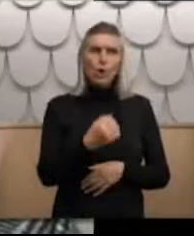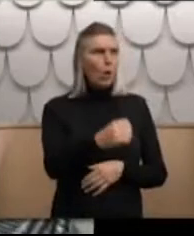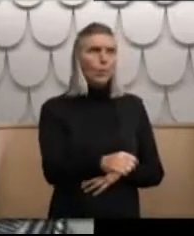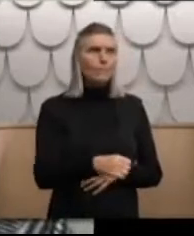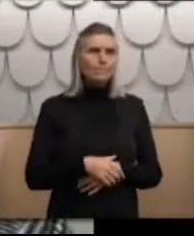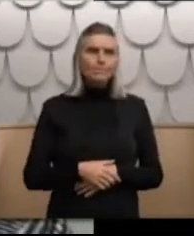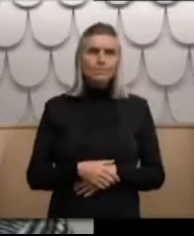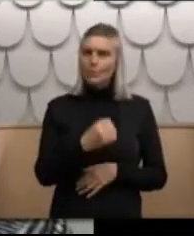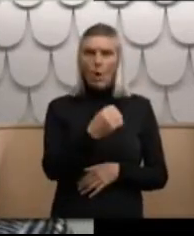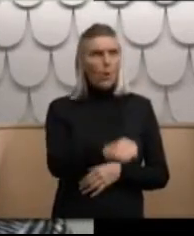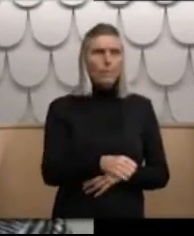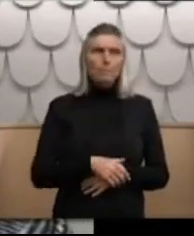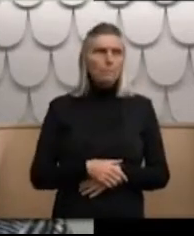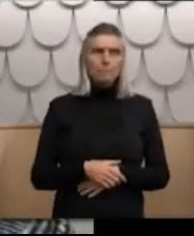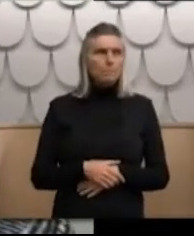no no